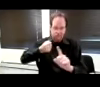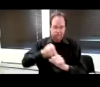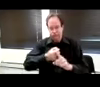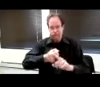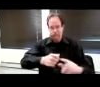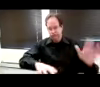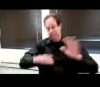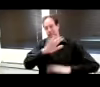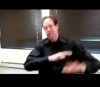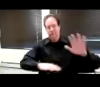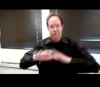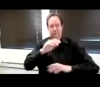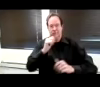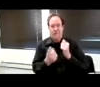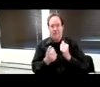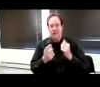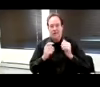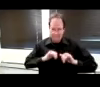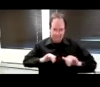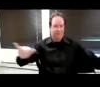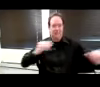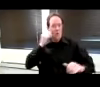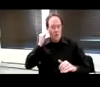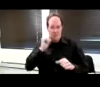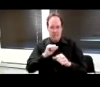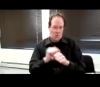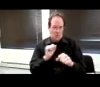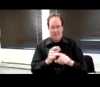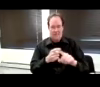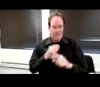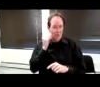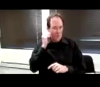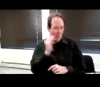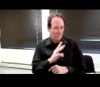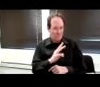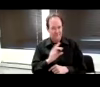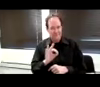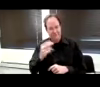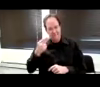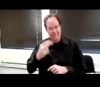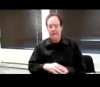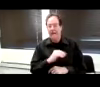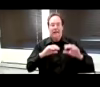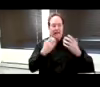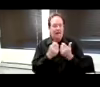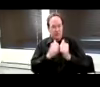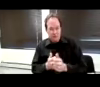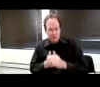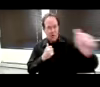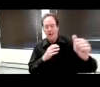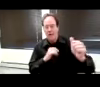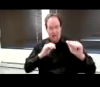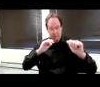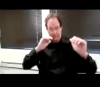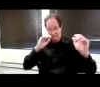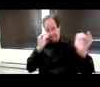everyone was working from home and classes were remote and it was a crazy year for